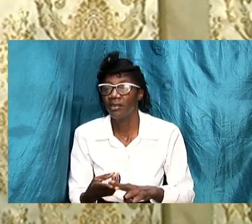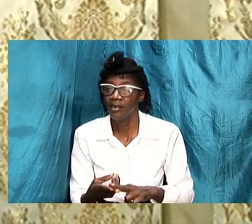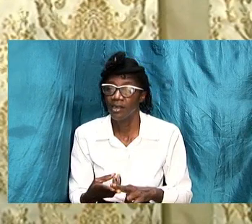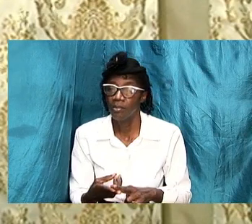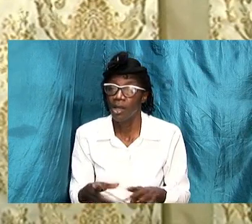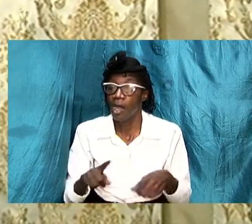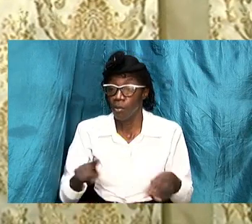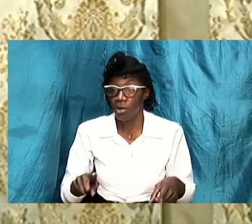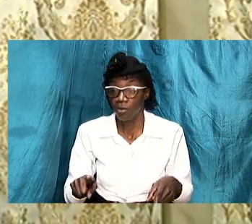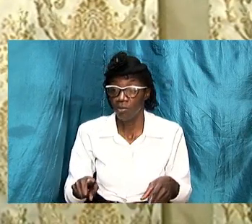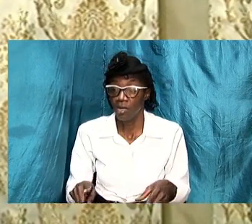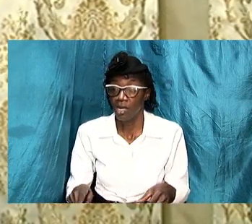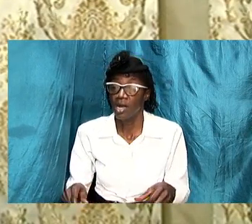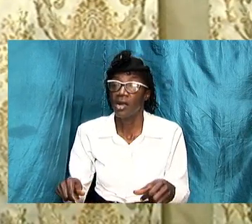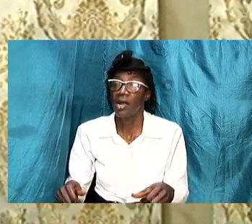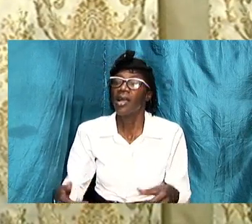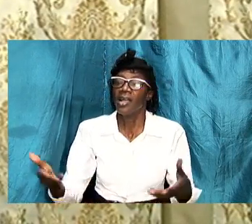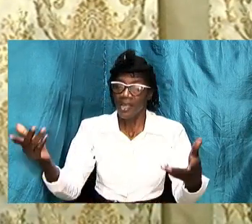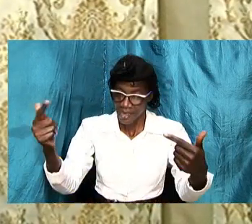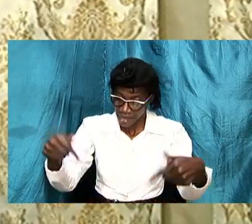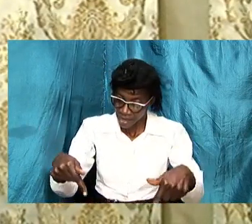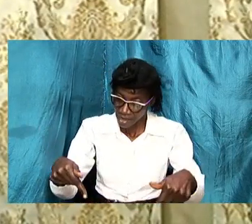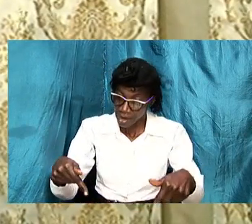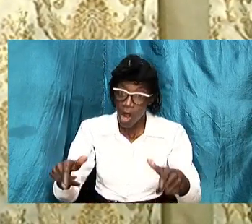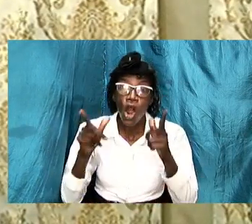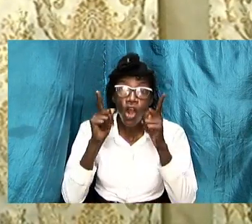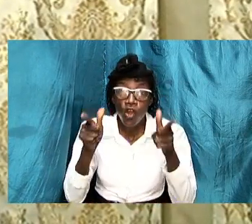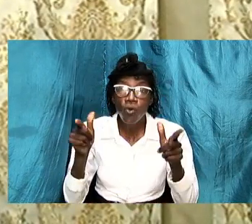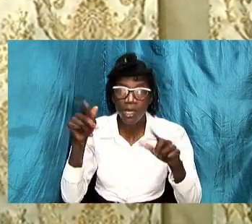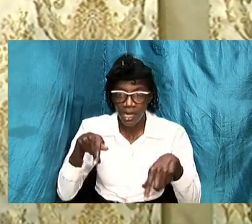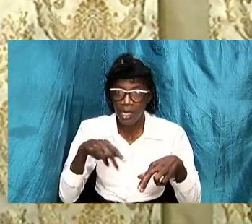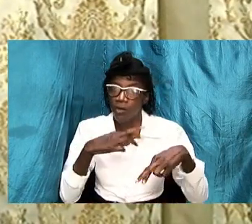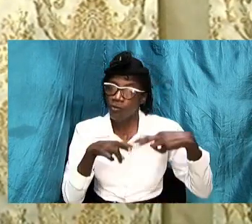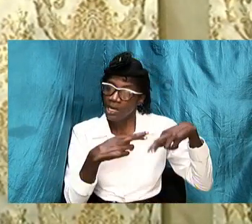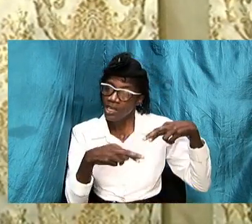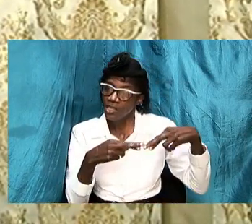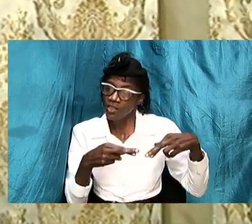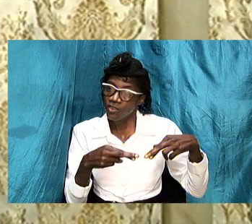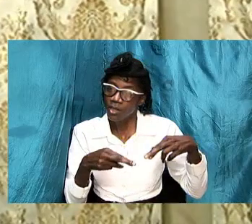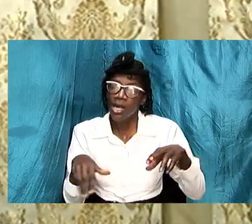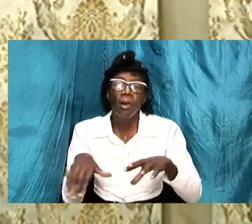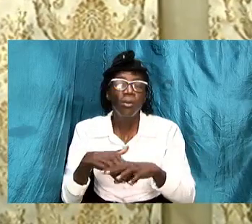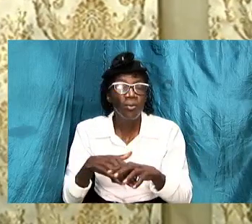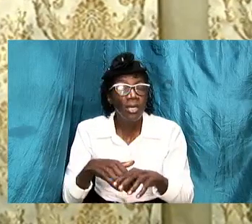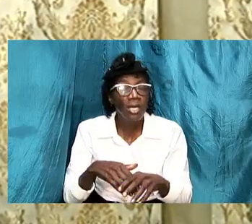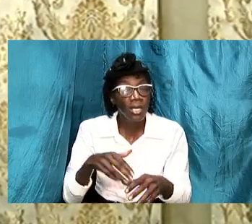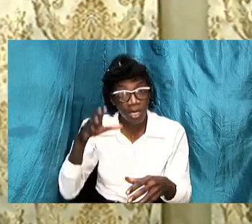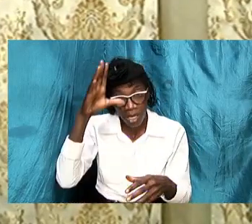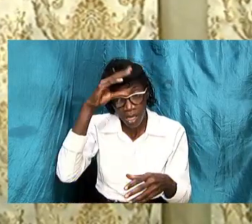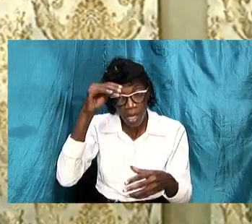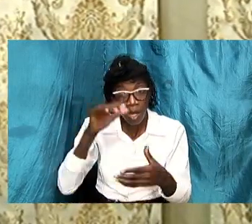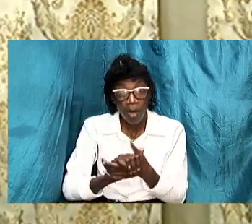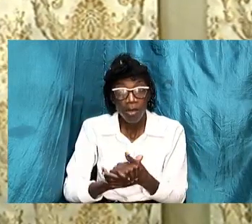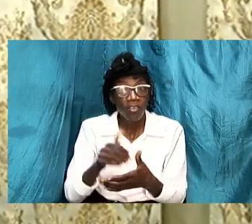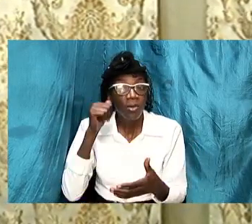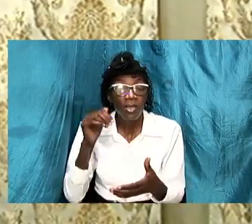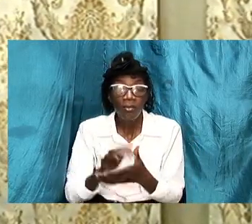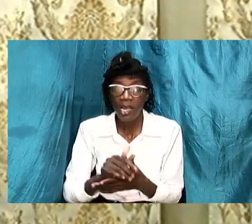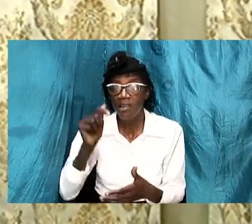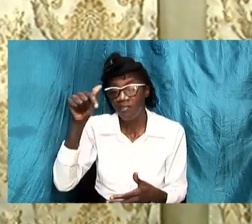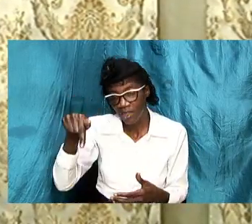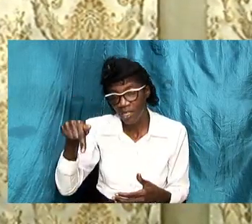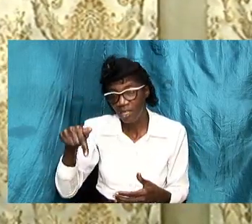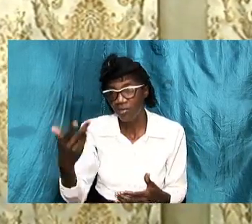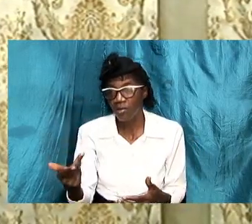have been spending time uh looking at the relationship between a husband and the wife uh this one